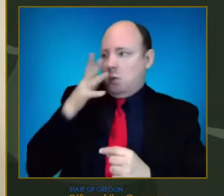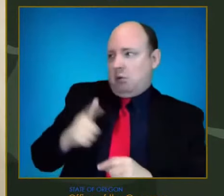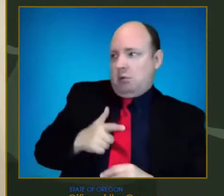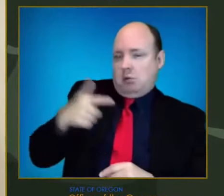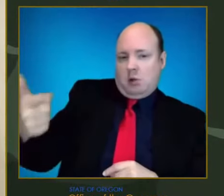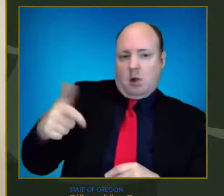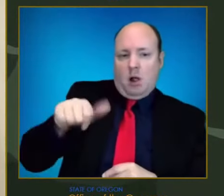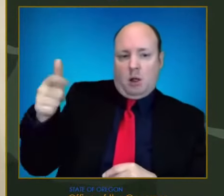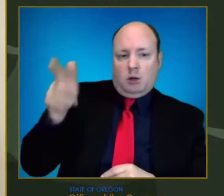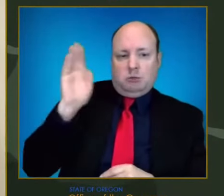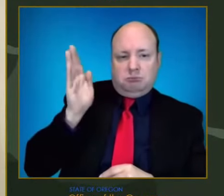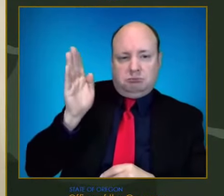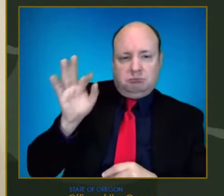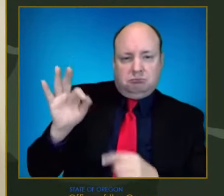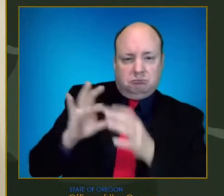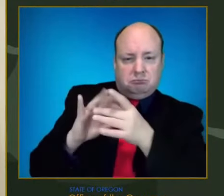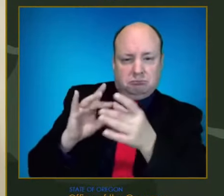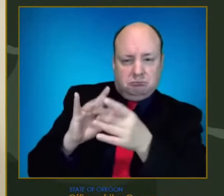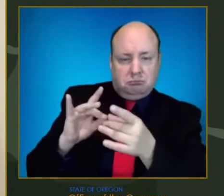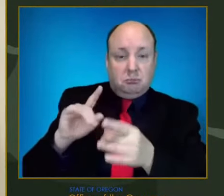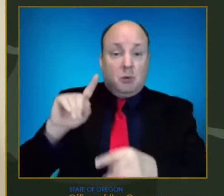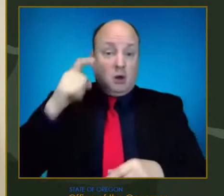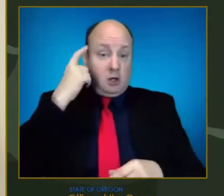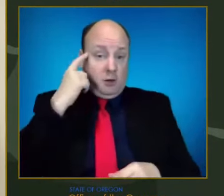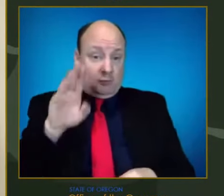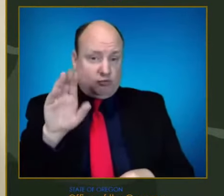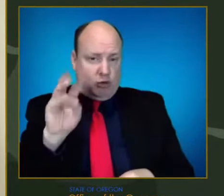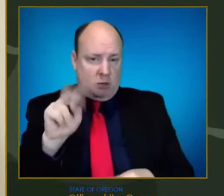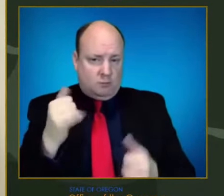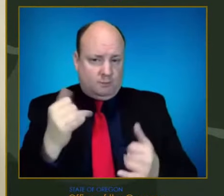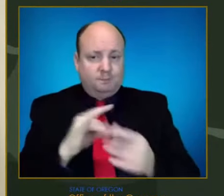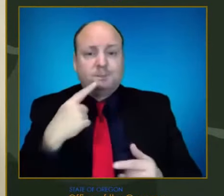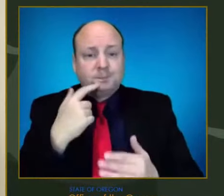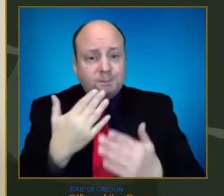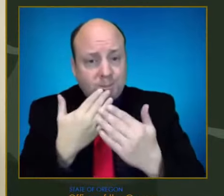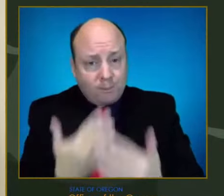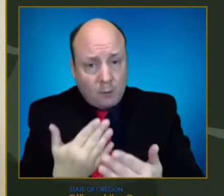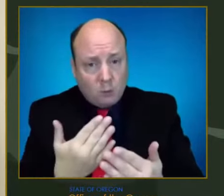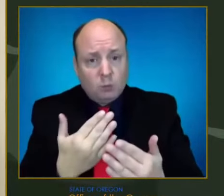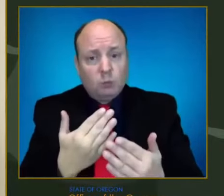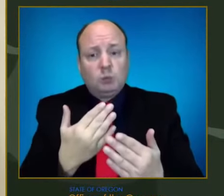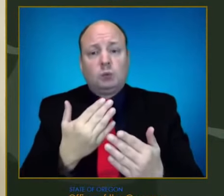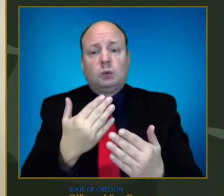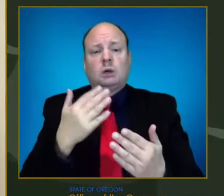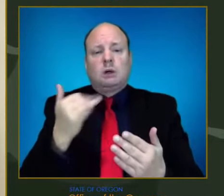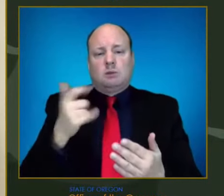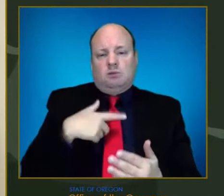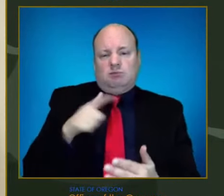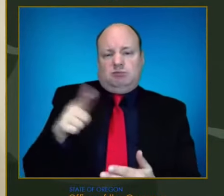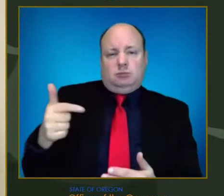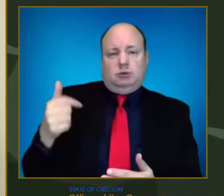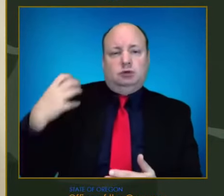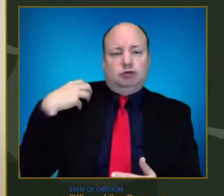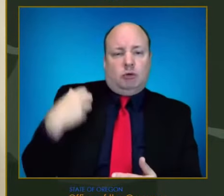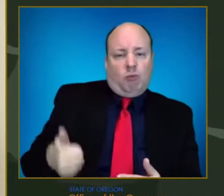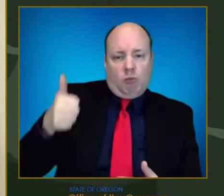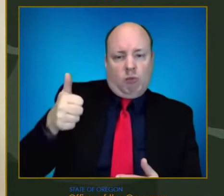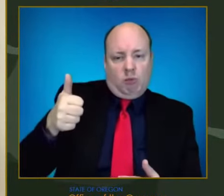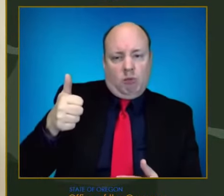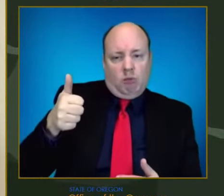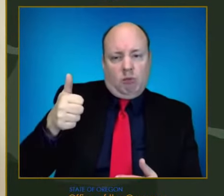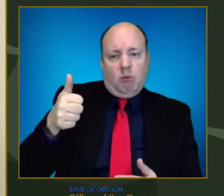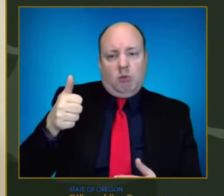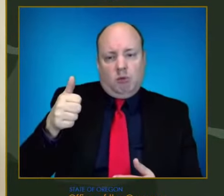Thank you so much, Dr. Craven. I'm going to turn it over to the chief medical officer of OHSU, Dr. Renee Edwards.